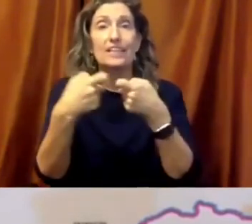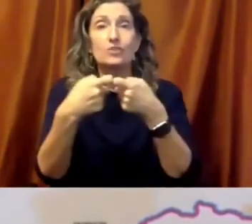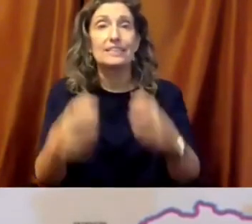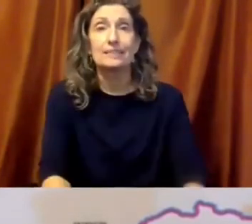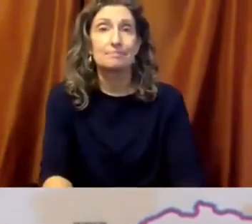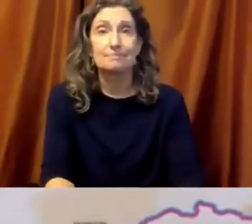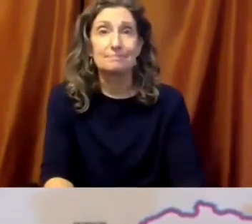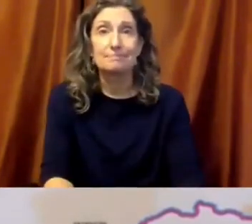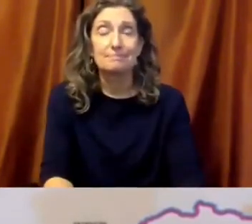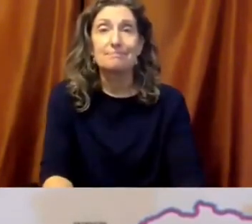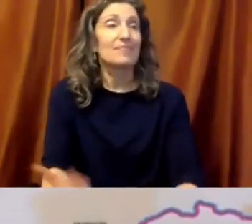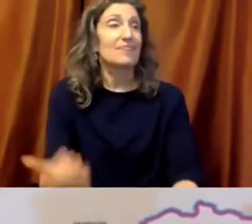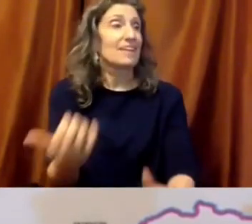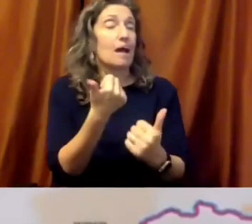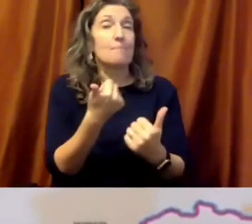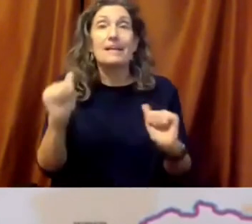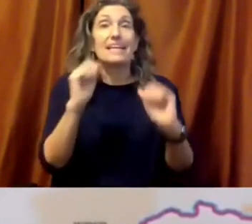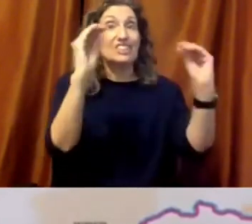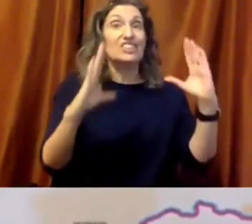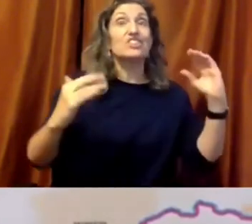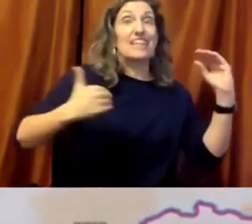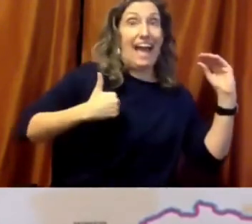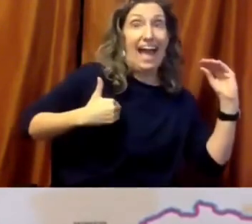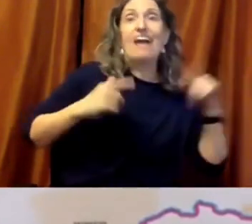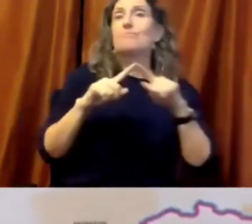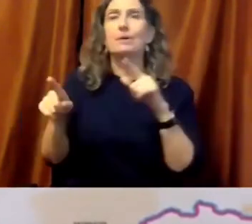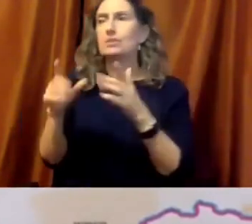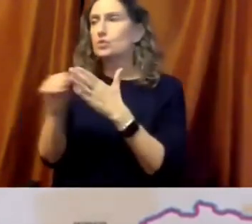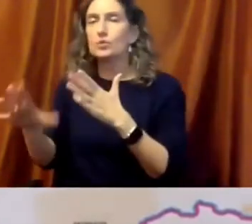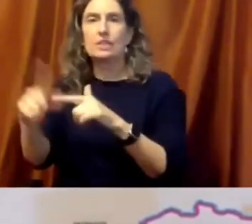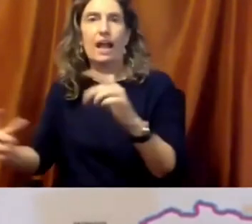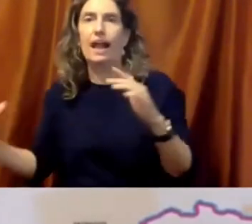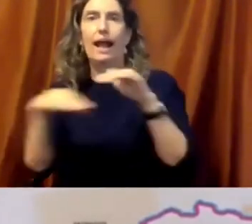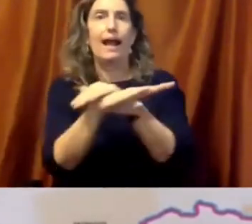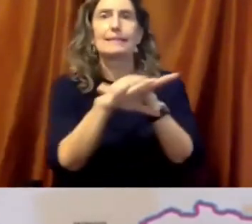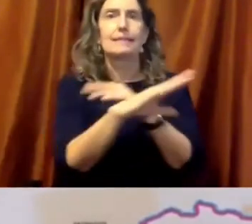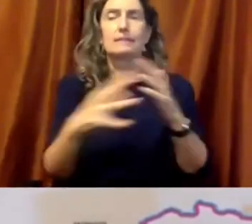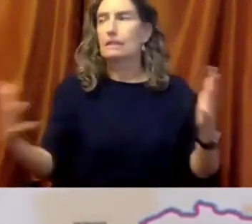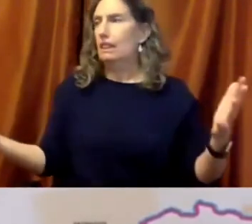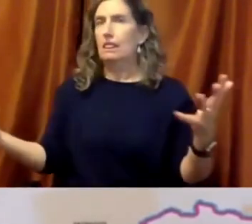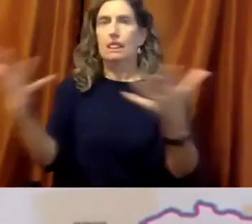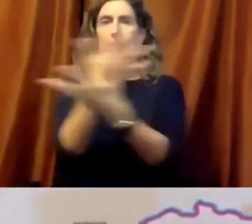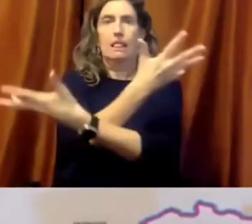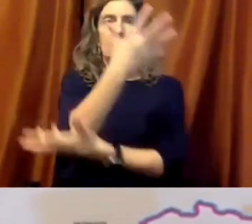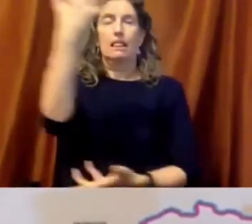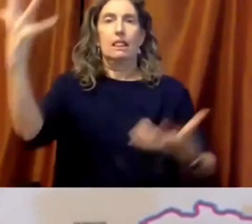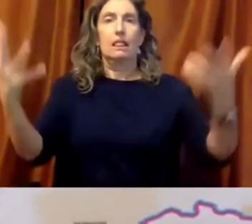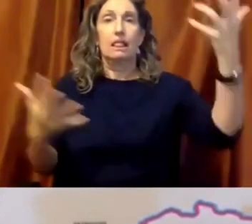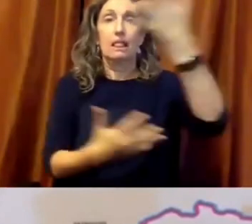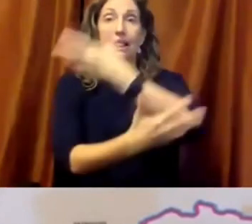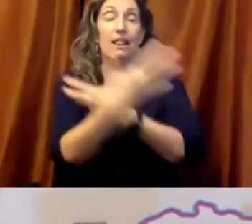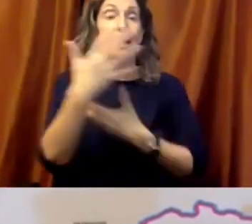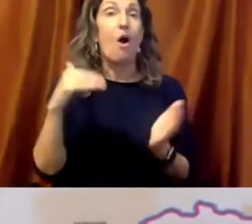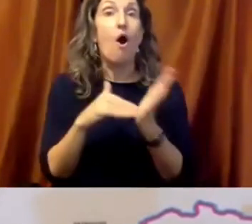never make up. And in many parts of the world, falling back into child labor or the low priority status too